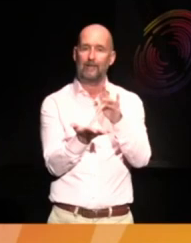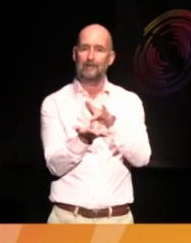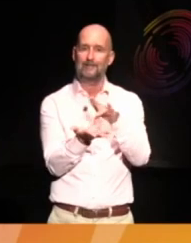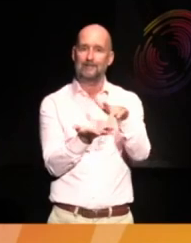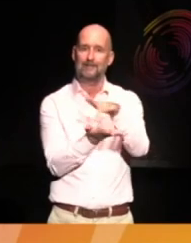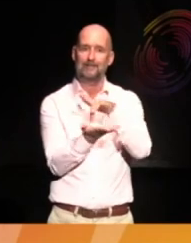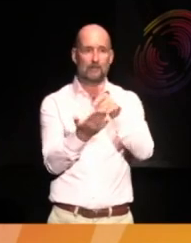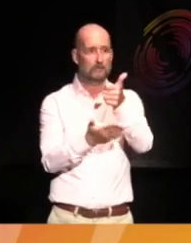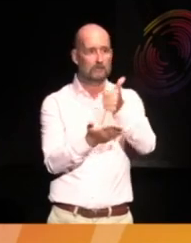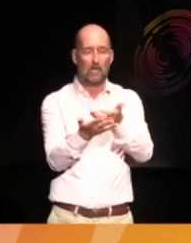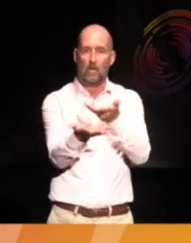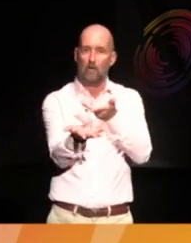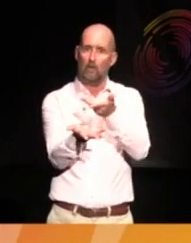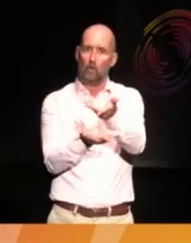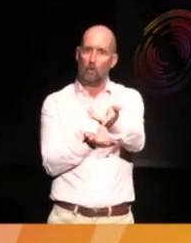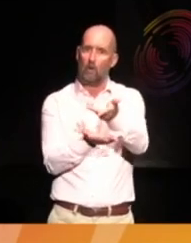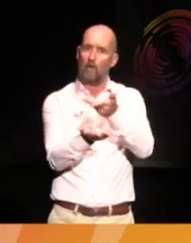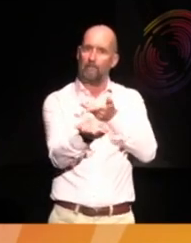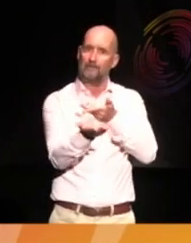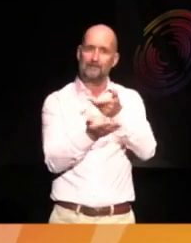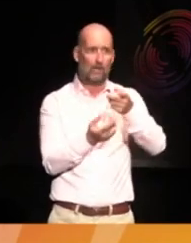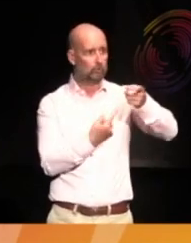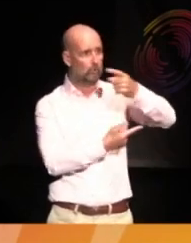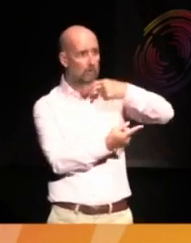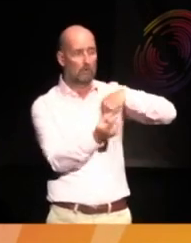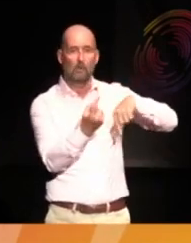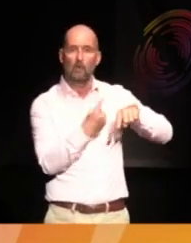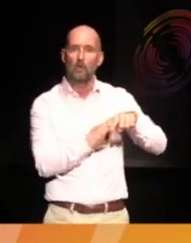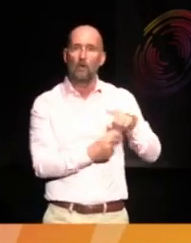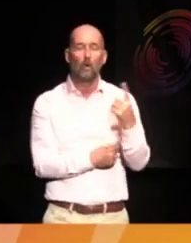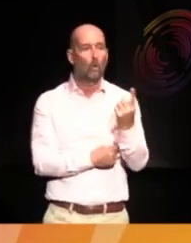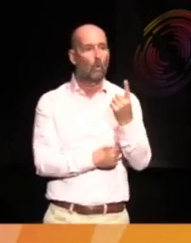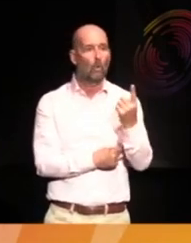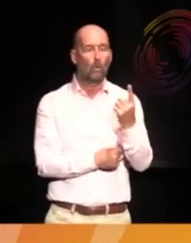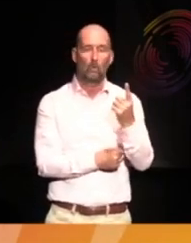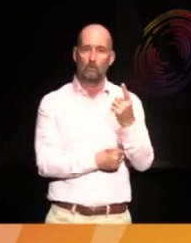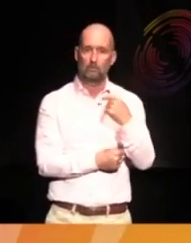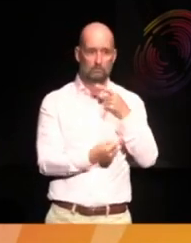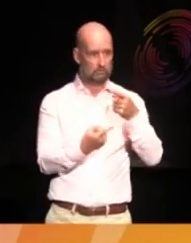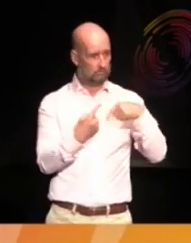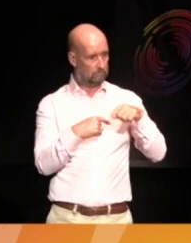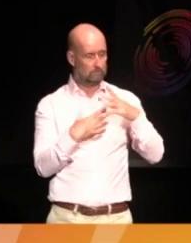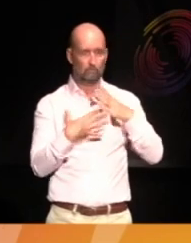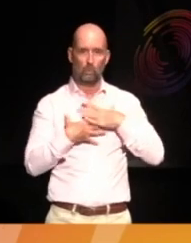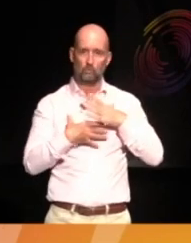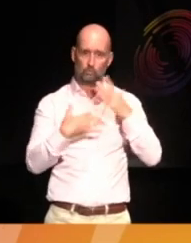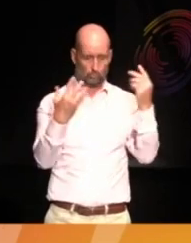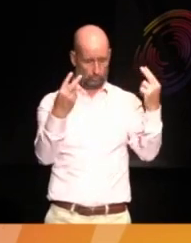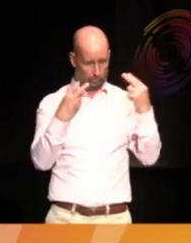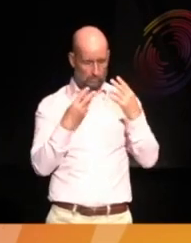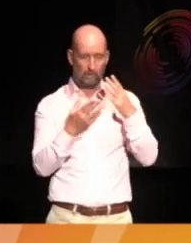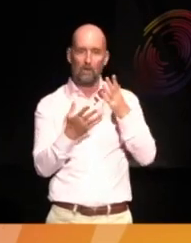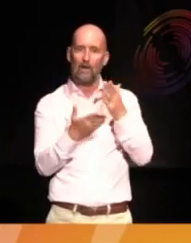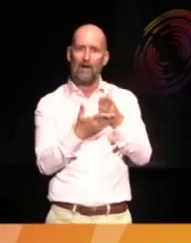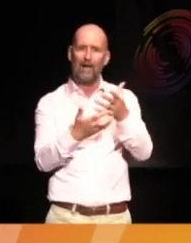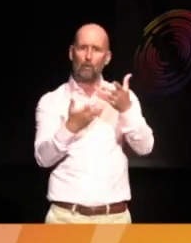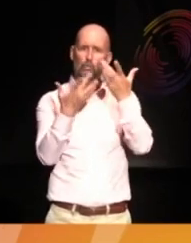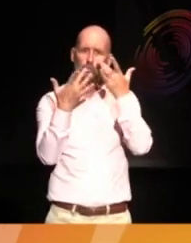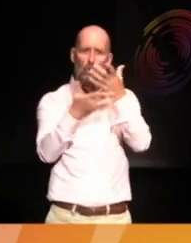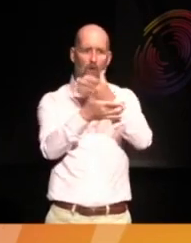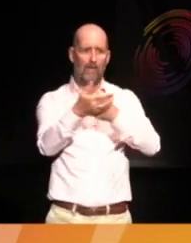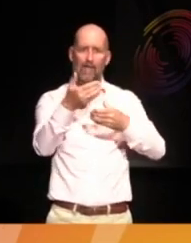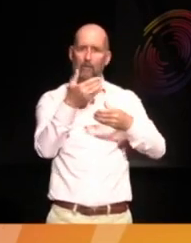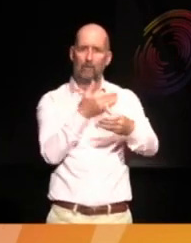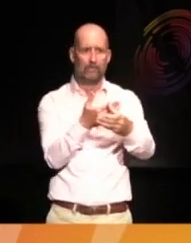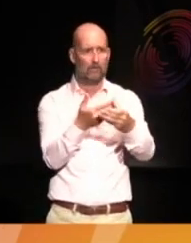conversation about who we want to be in the world, how do we build empathy and understanding.